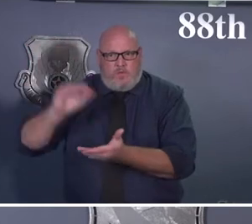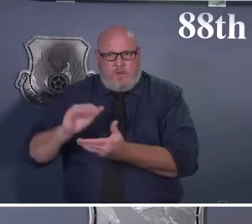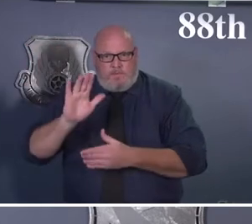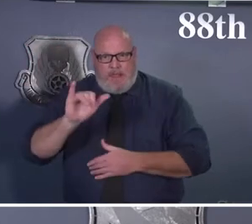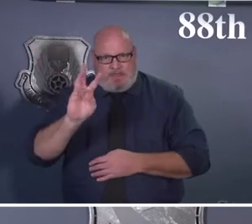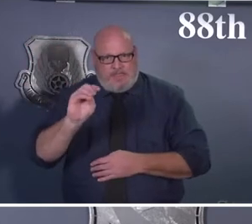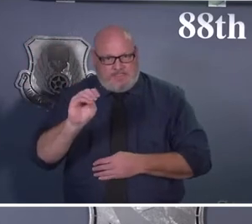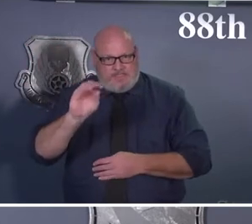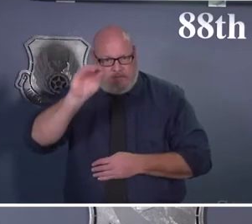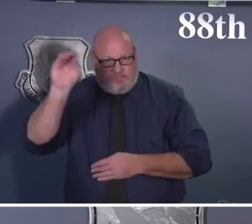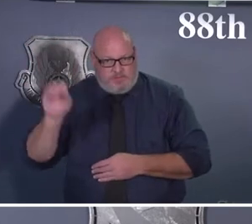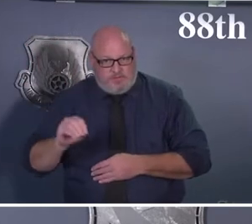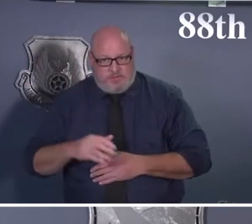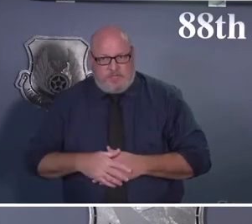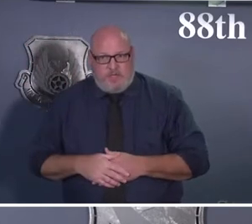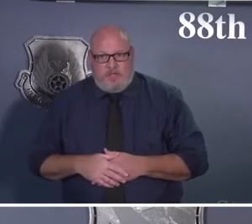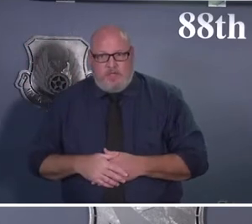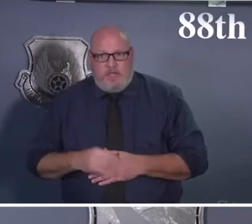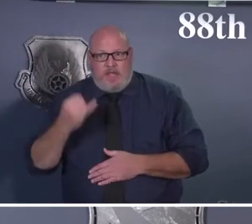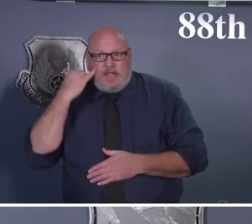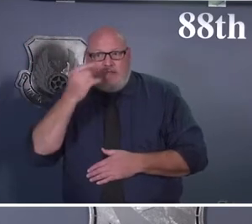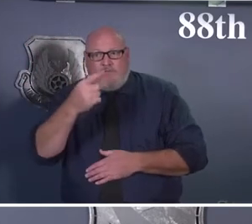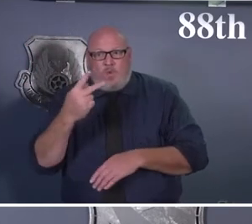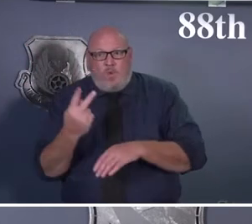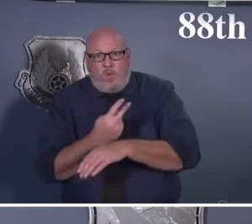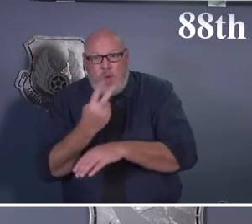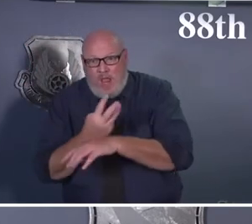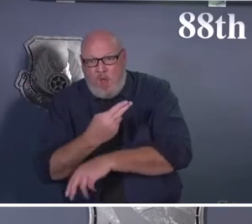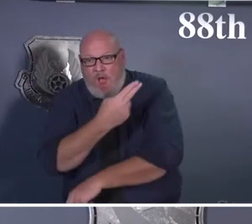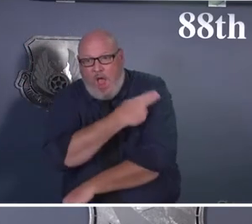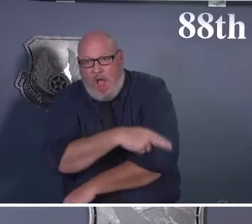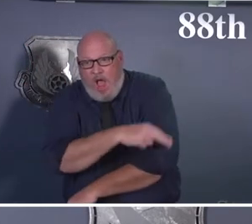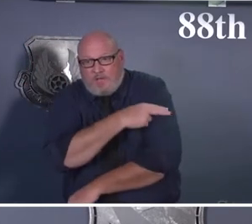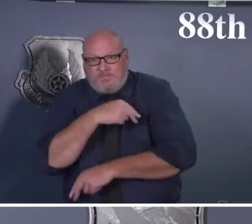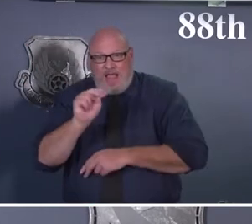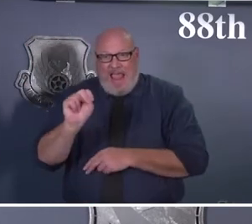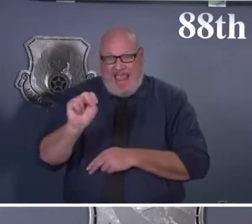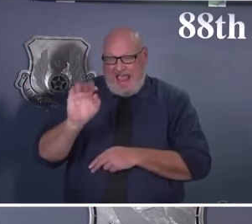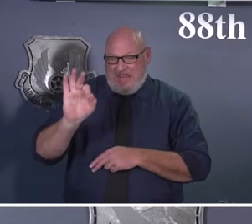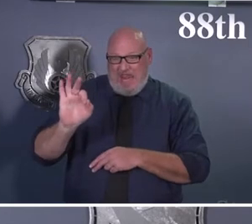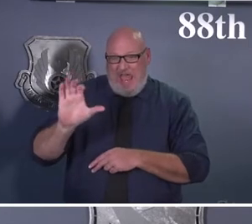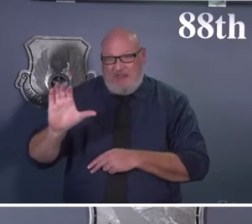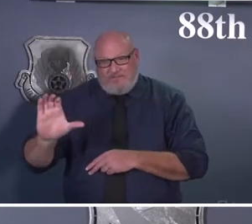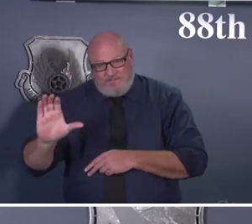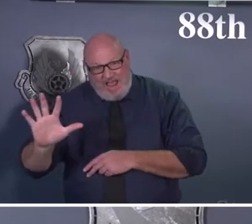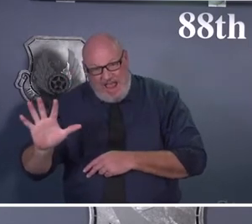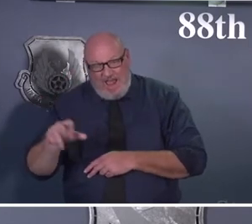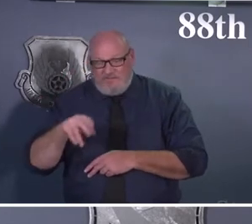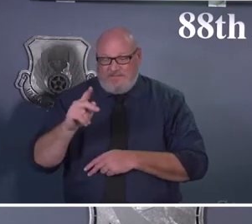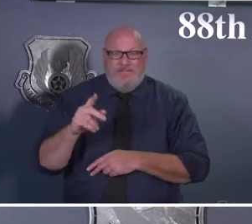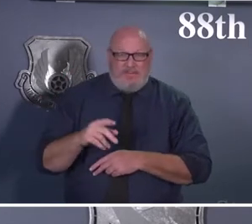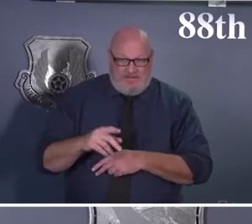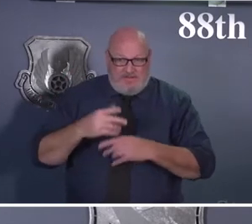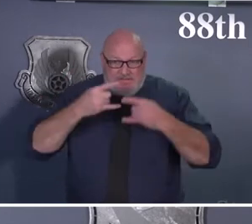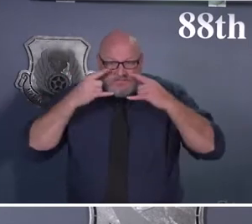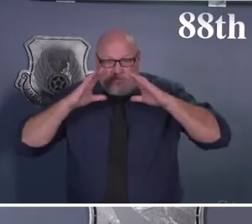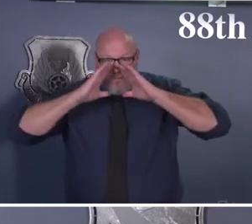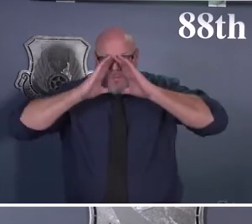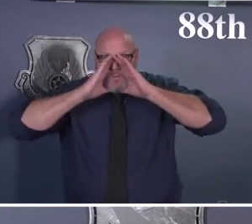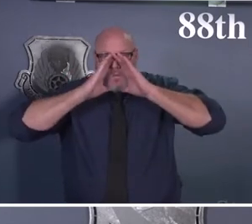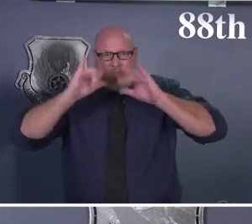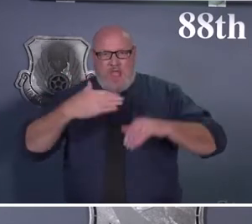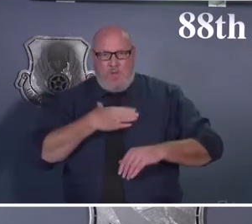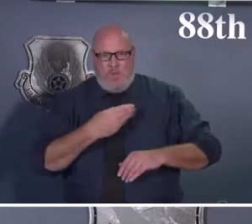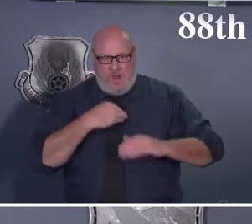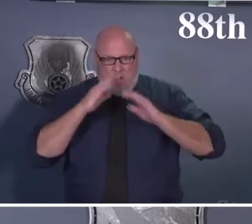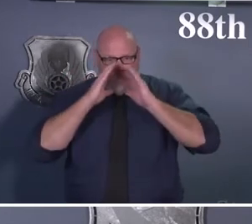83% reduction in you getting sick from COVID-19. So we are seeing a lot of good efficacy from us wearing our mask wear.